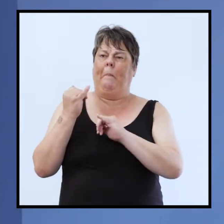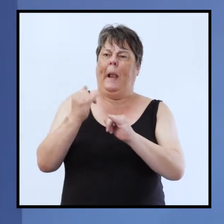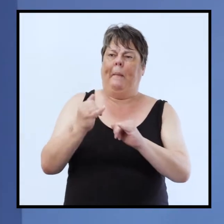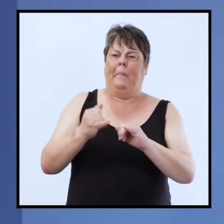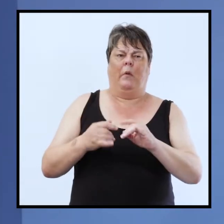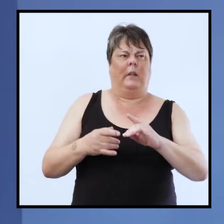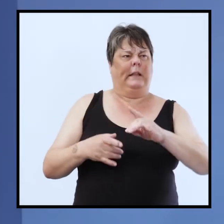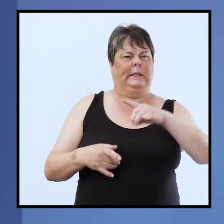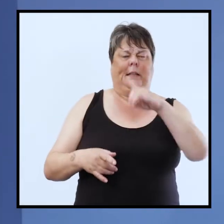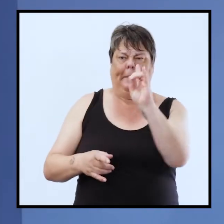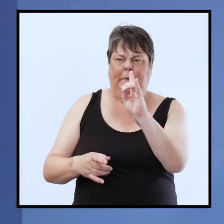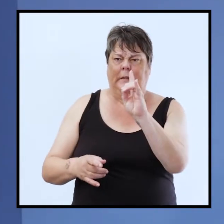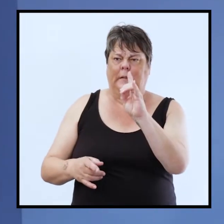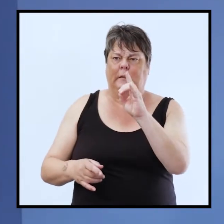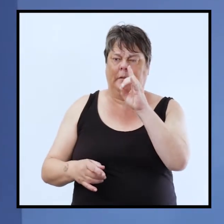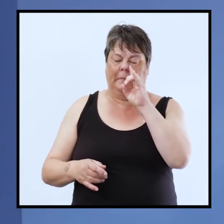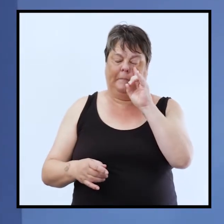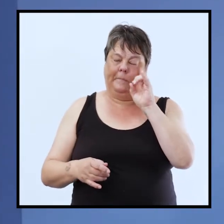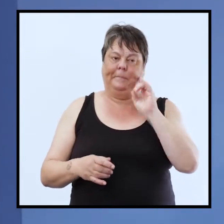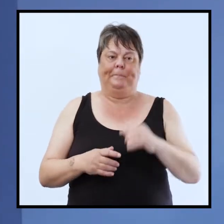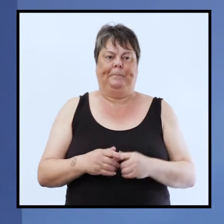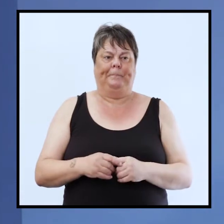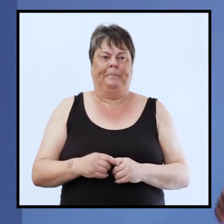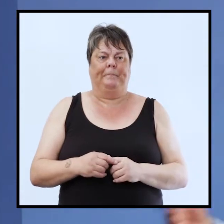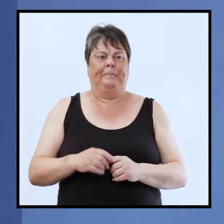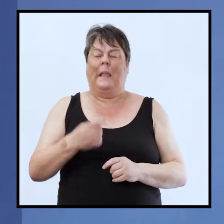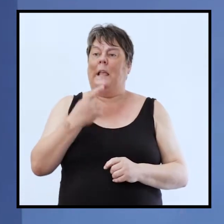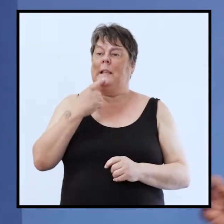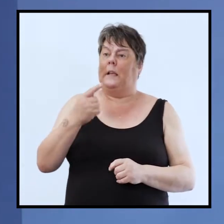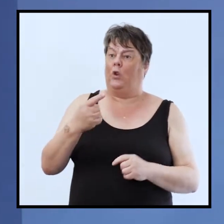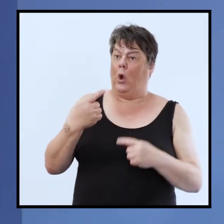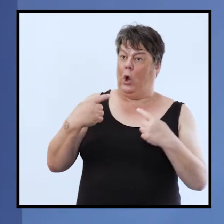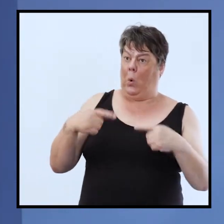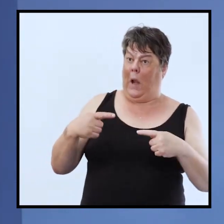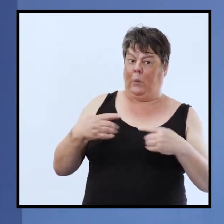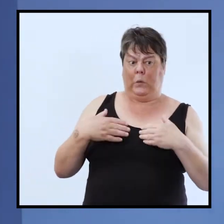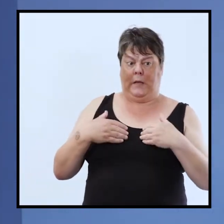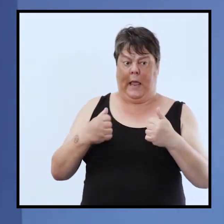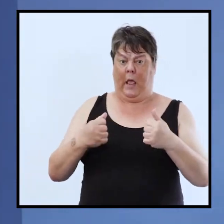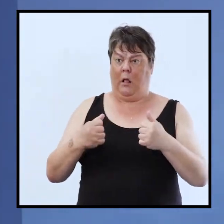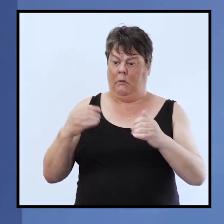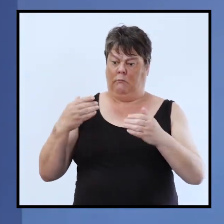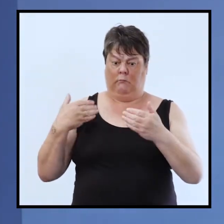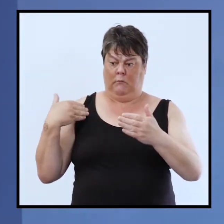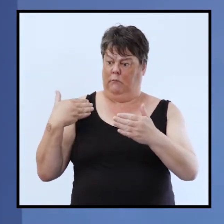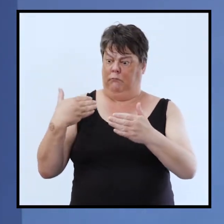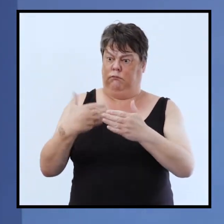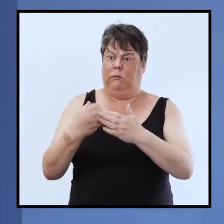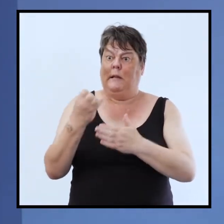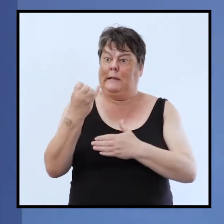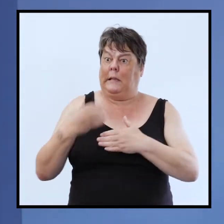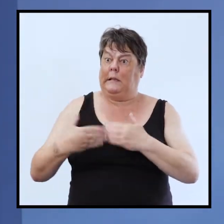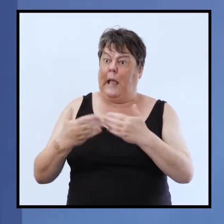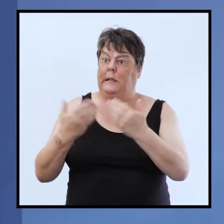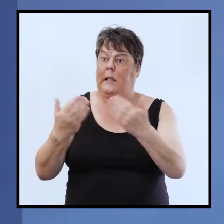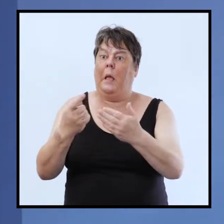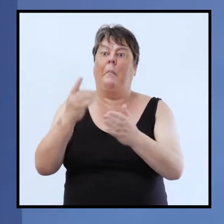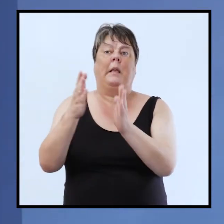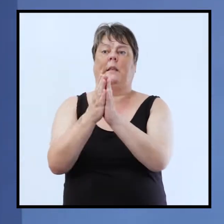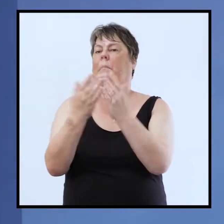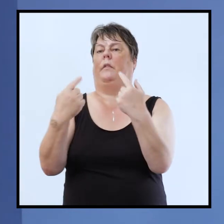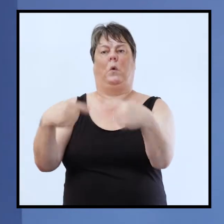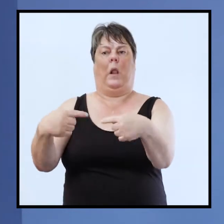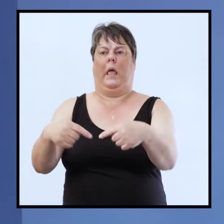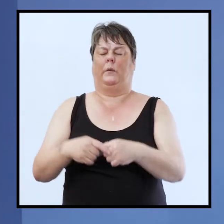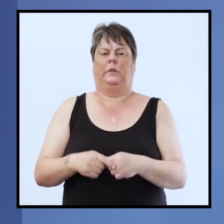he said you can do this on six days but not the sabbath so it seems that he thought well jesus